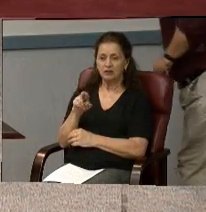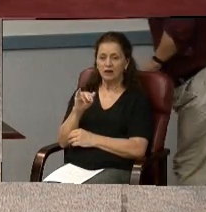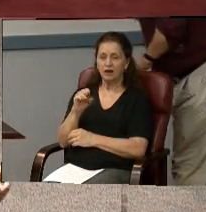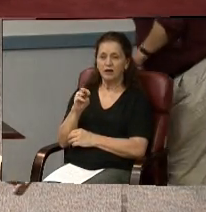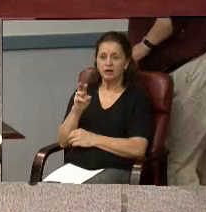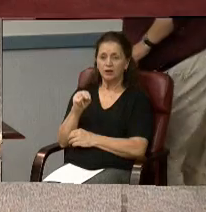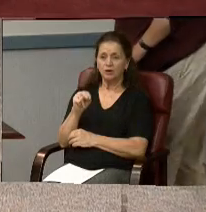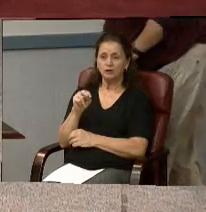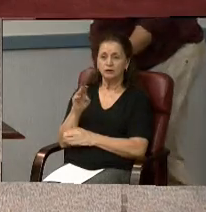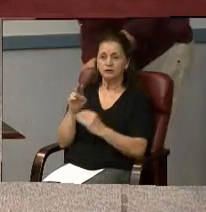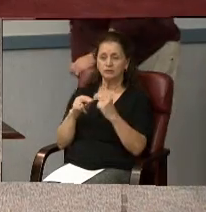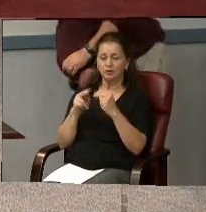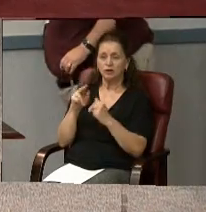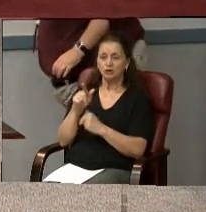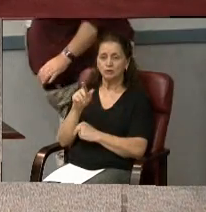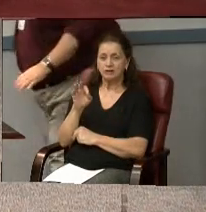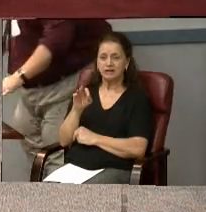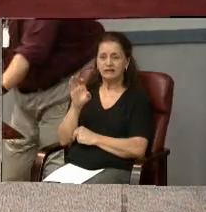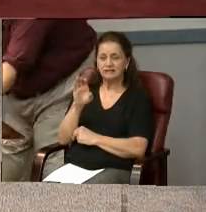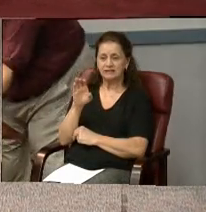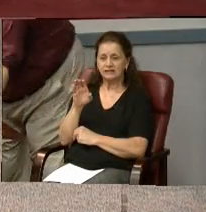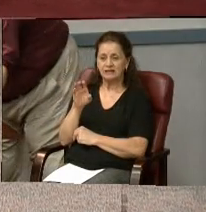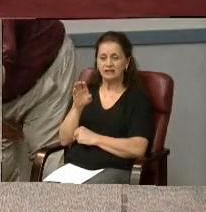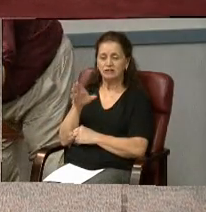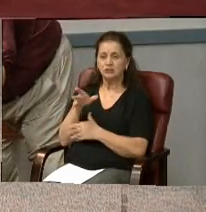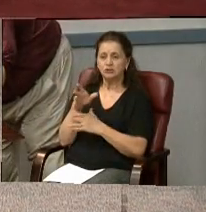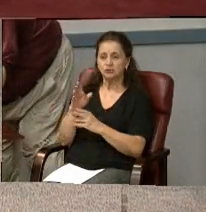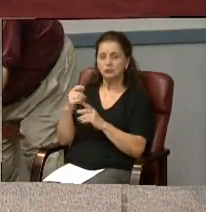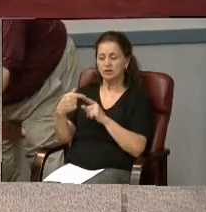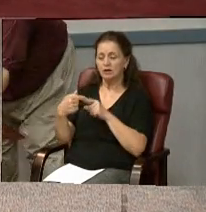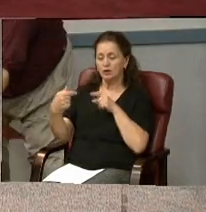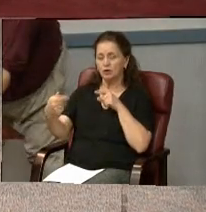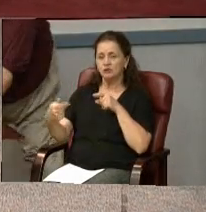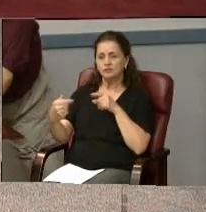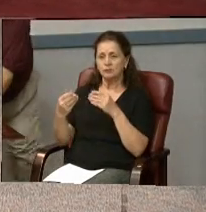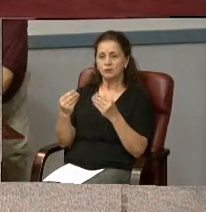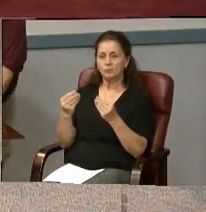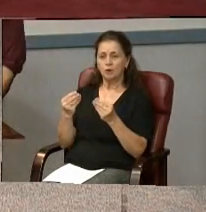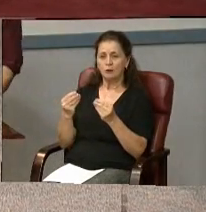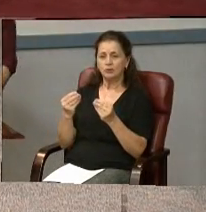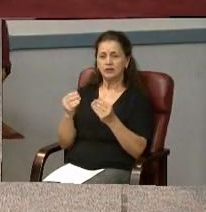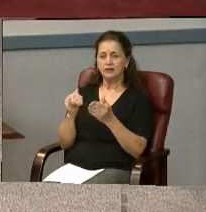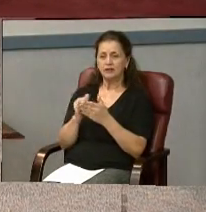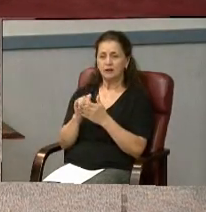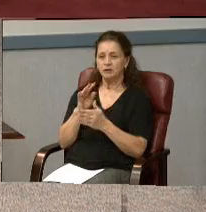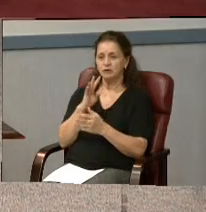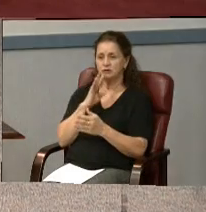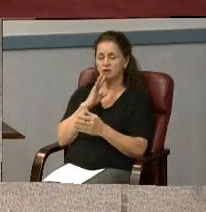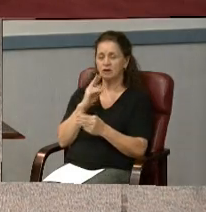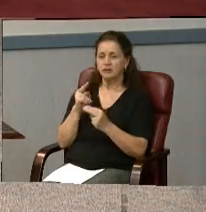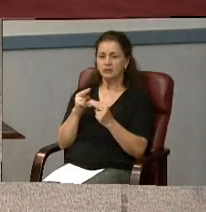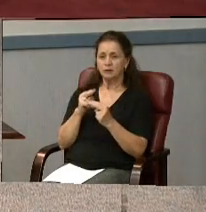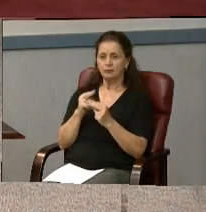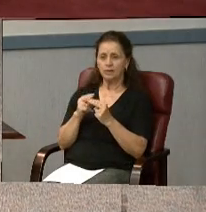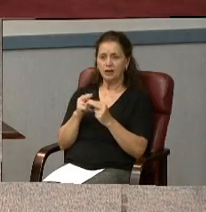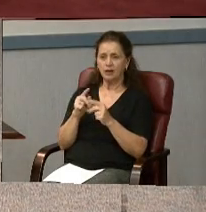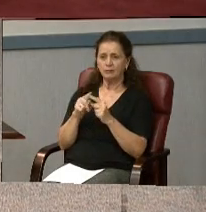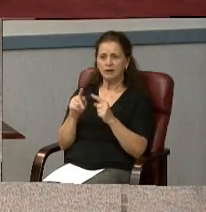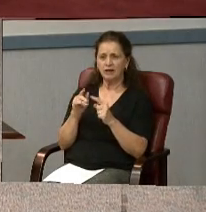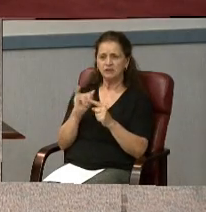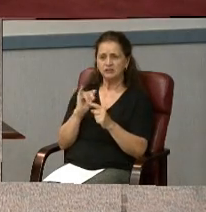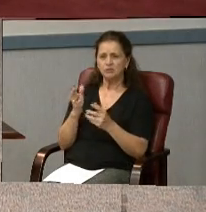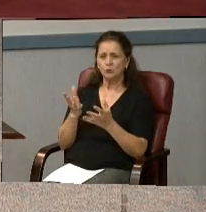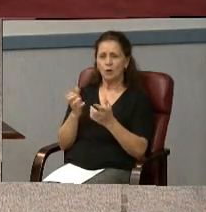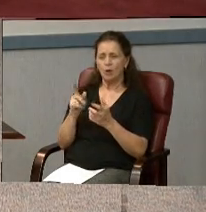C Street, across the way from the property that were being talked about. But I just wanted to take one moment before